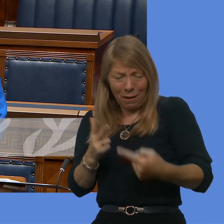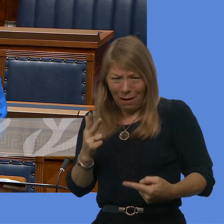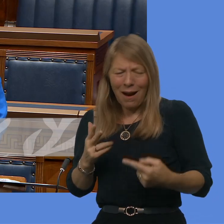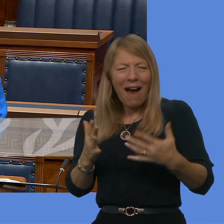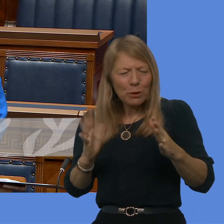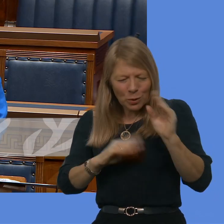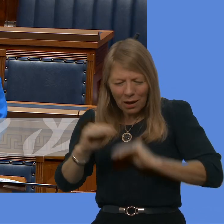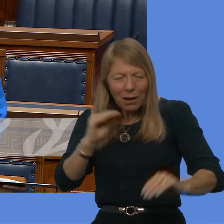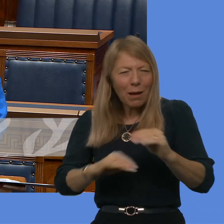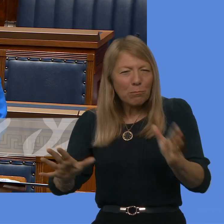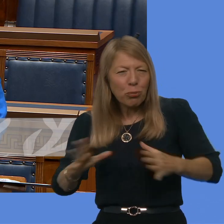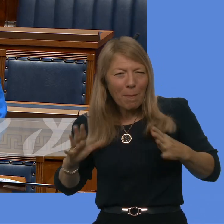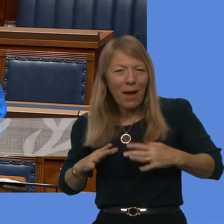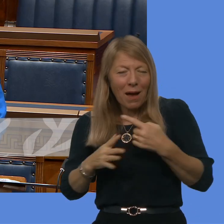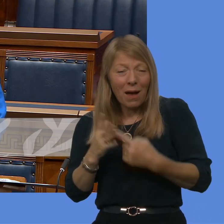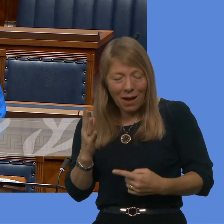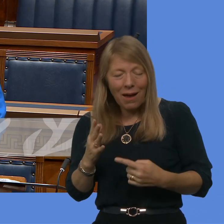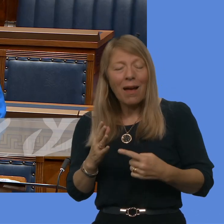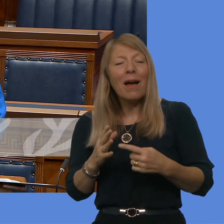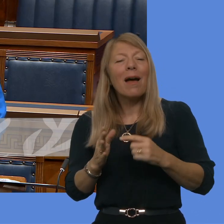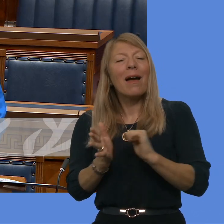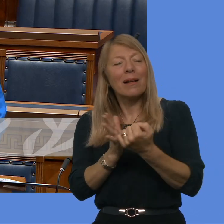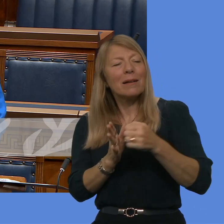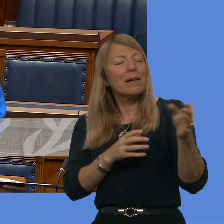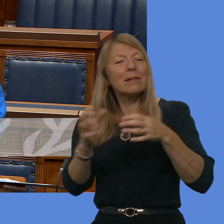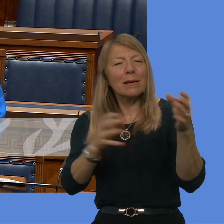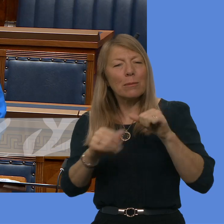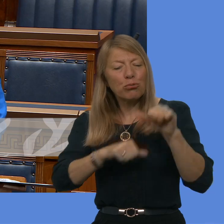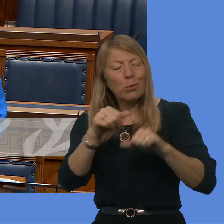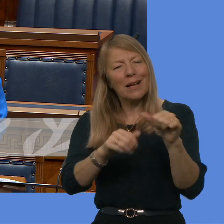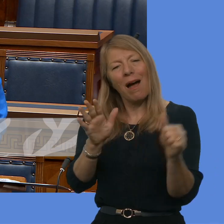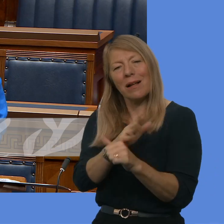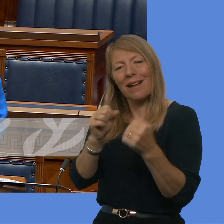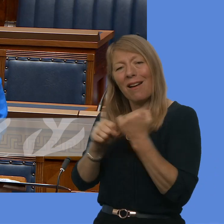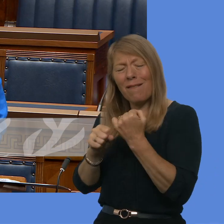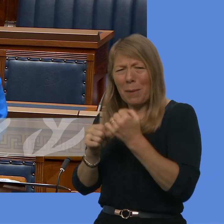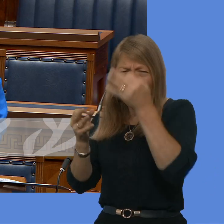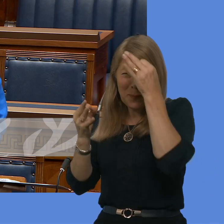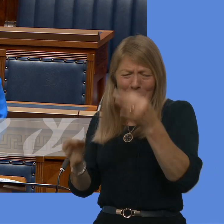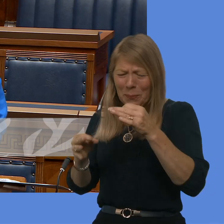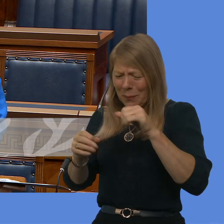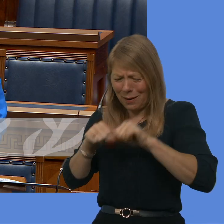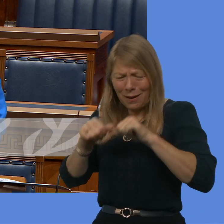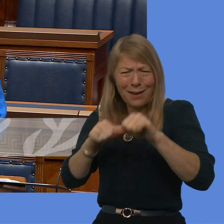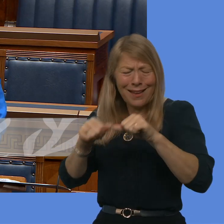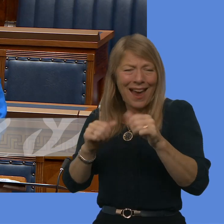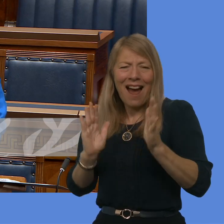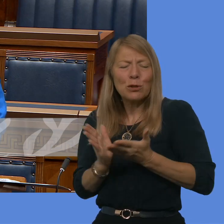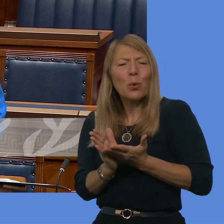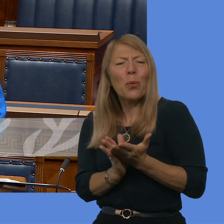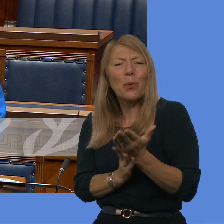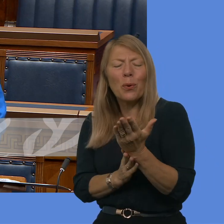public appointments regulated by the Public Appointments Commissioner, there are a number of necessary and legal steps that we have to go through.